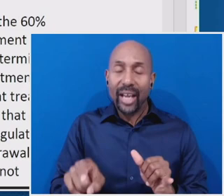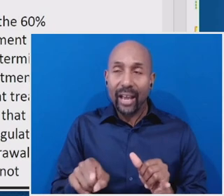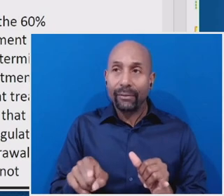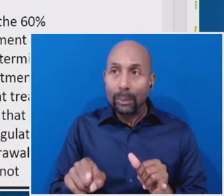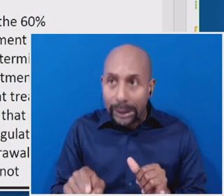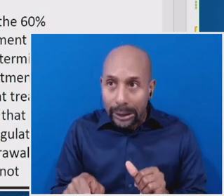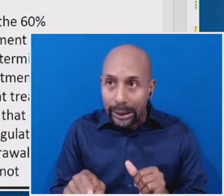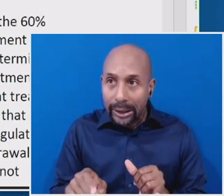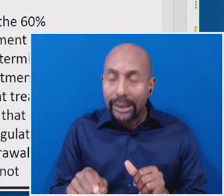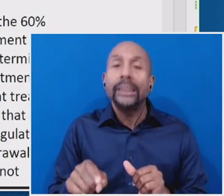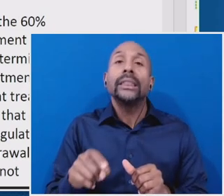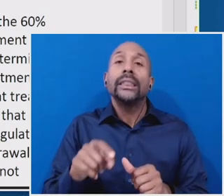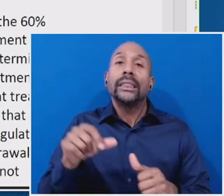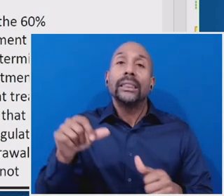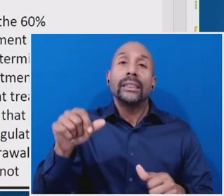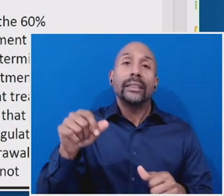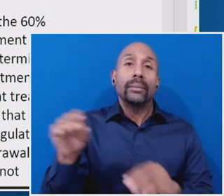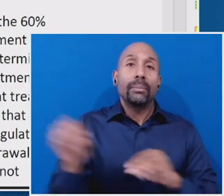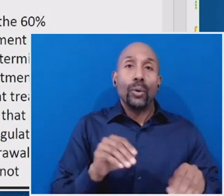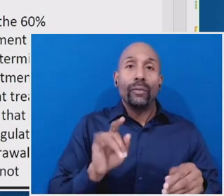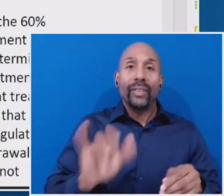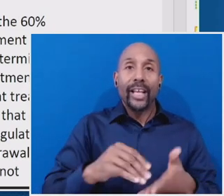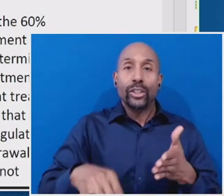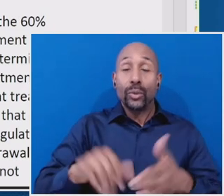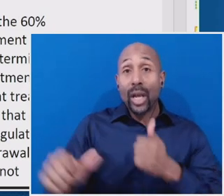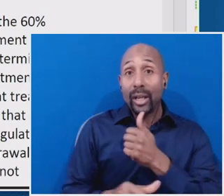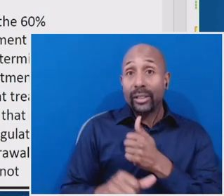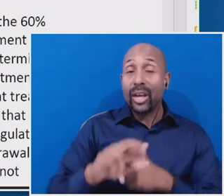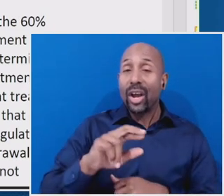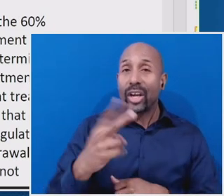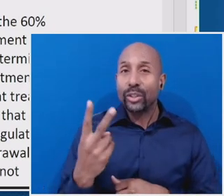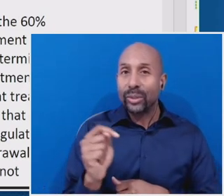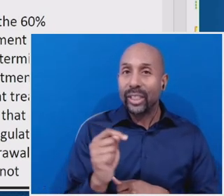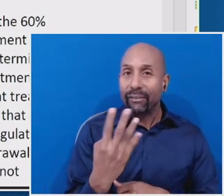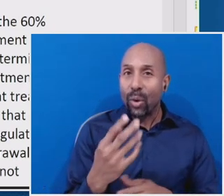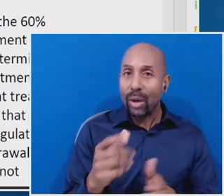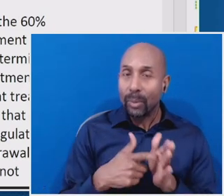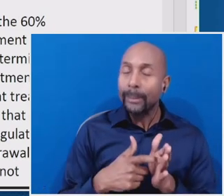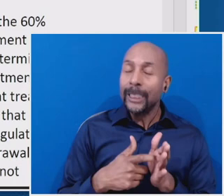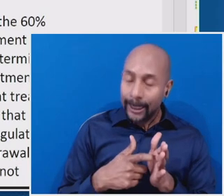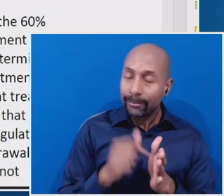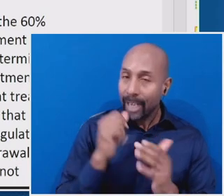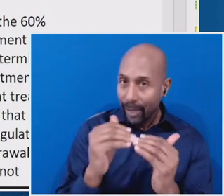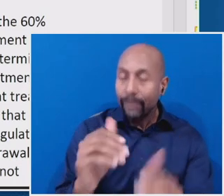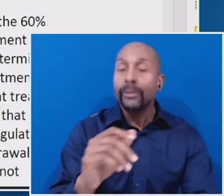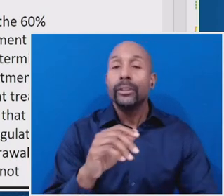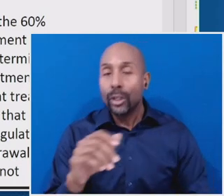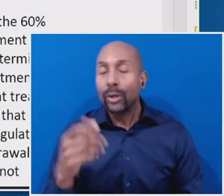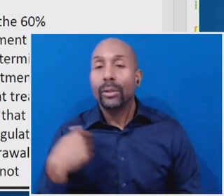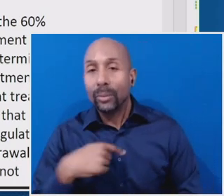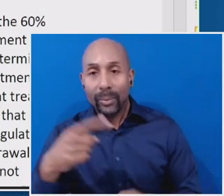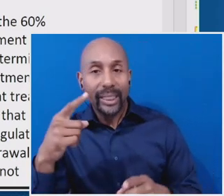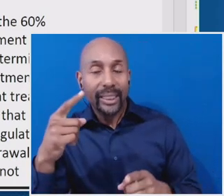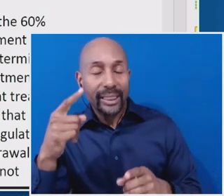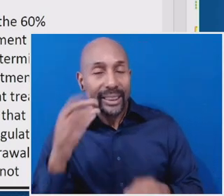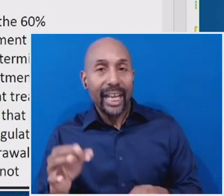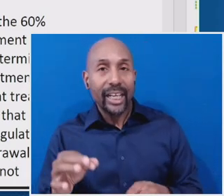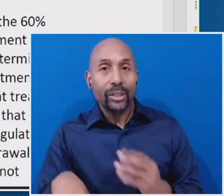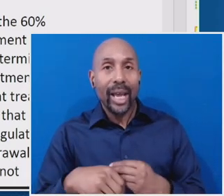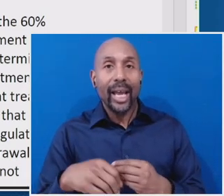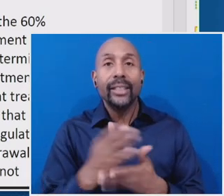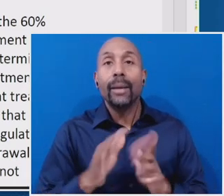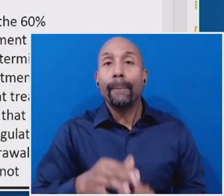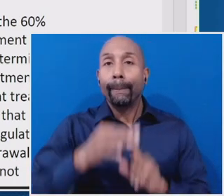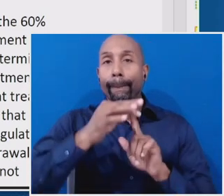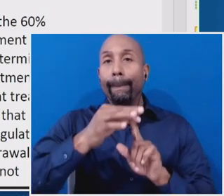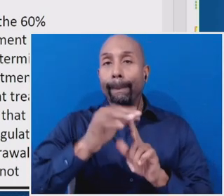Uh, so what we decided to do was to create some, uh, exemptions to R2-T4 based on completion that would ensure